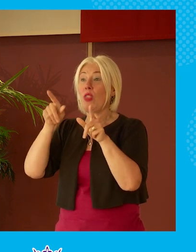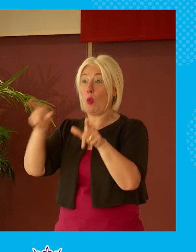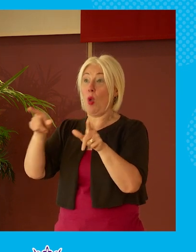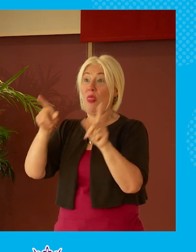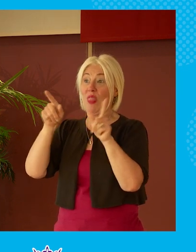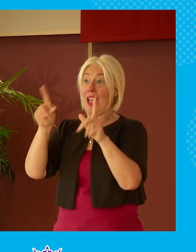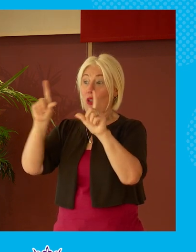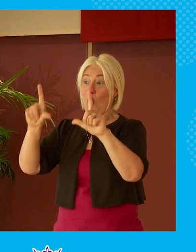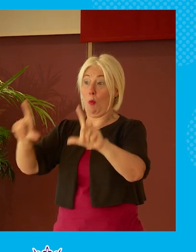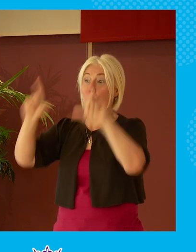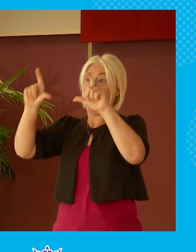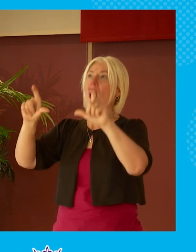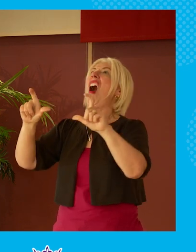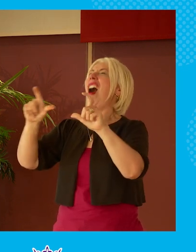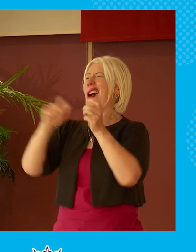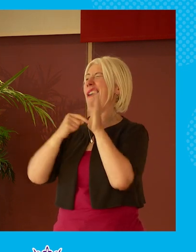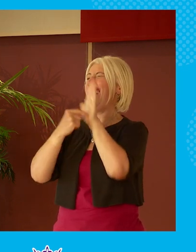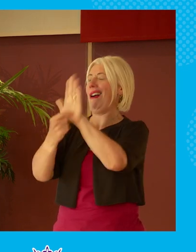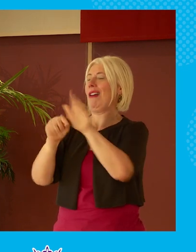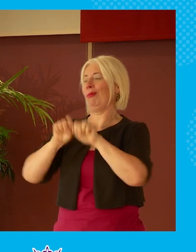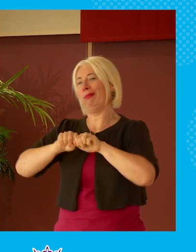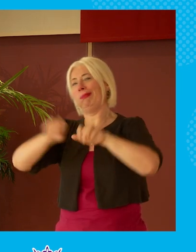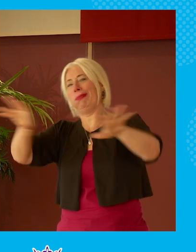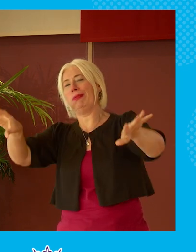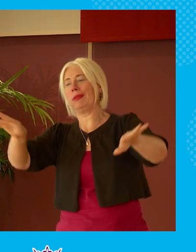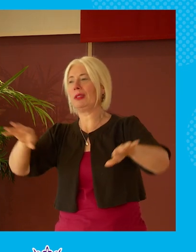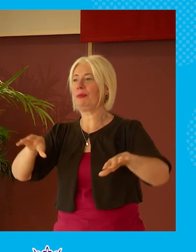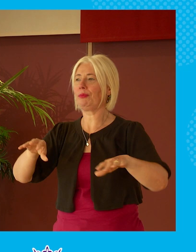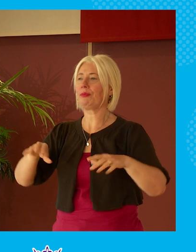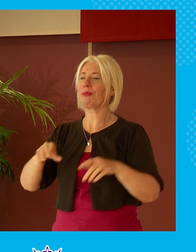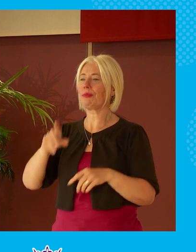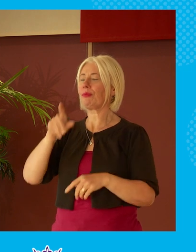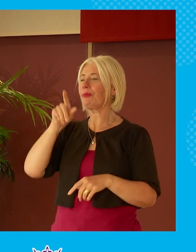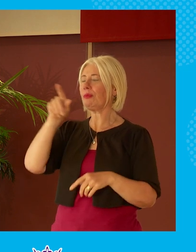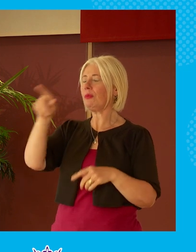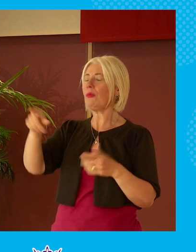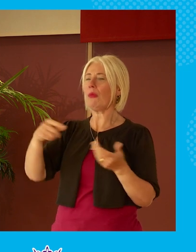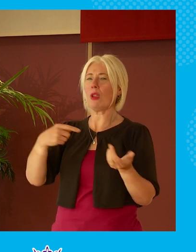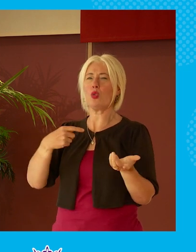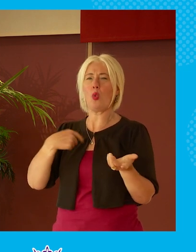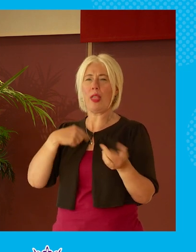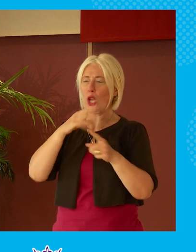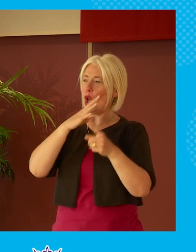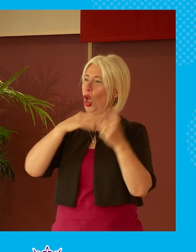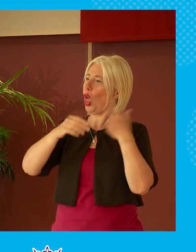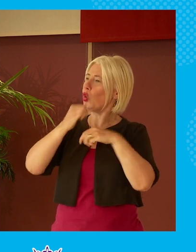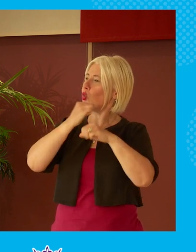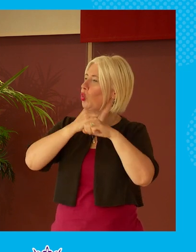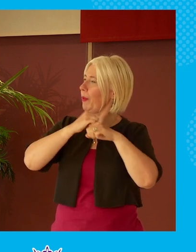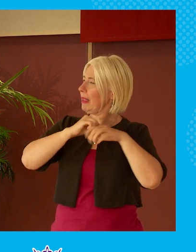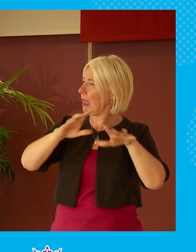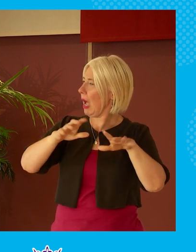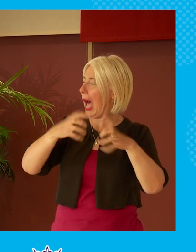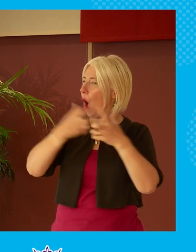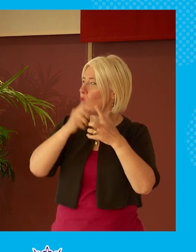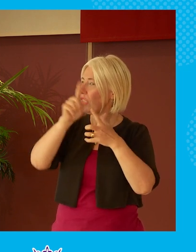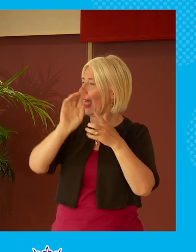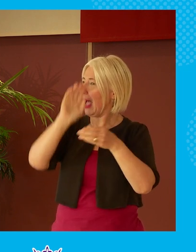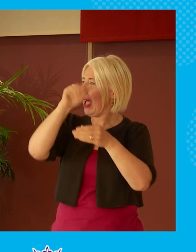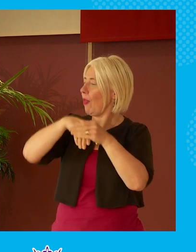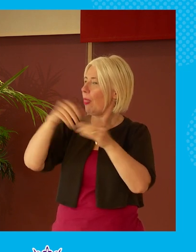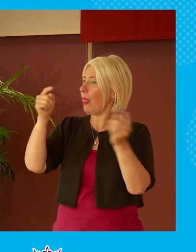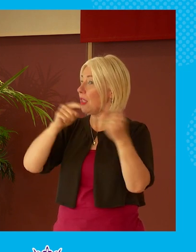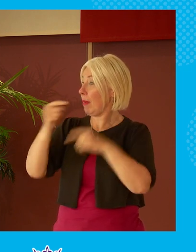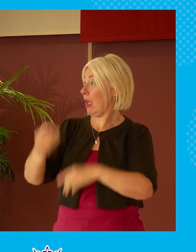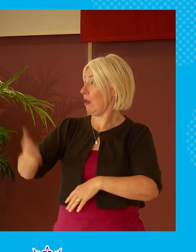um the the way in which social media is maybe coarsened the um the debate i mean it was it was long held